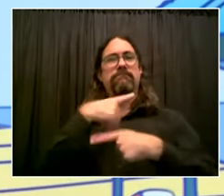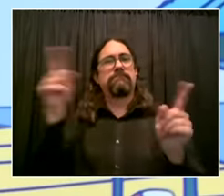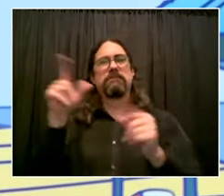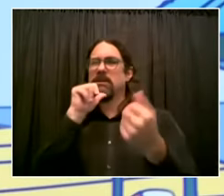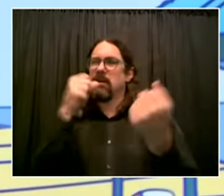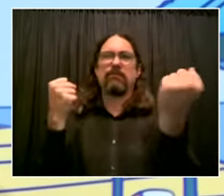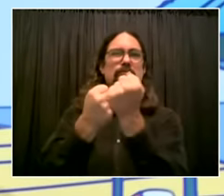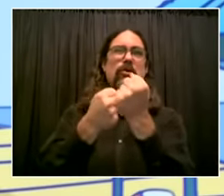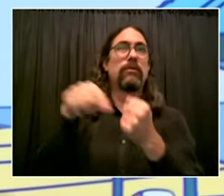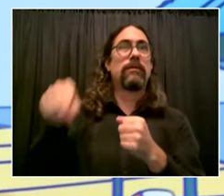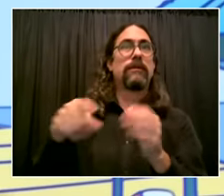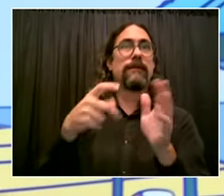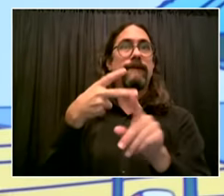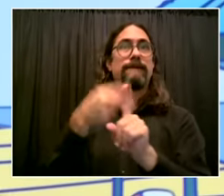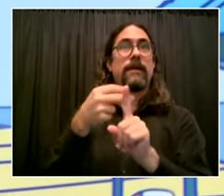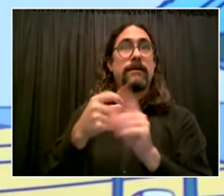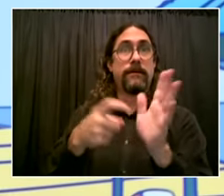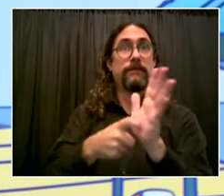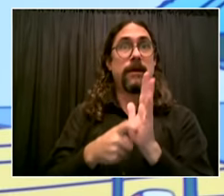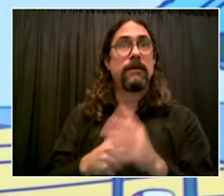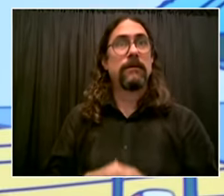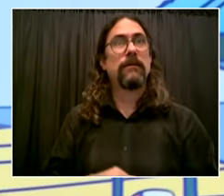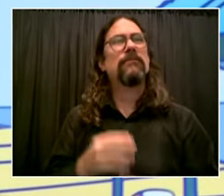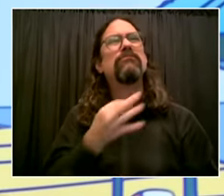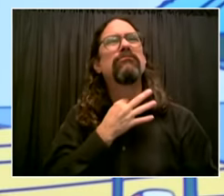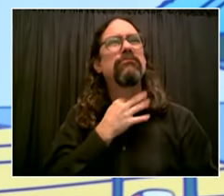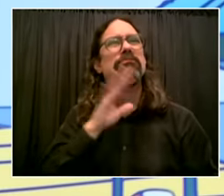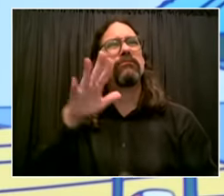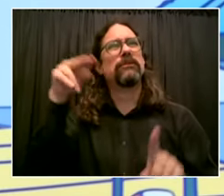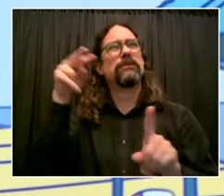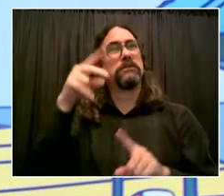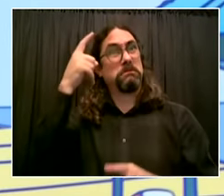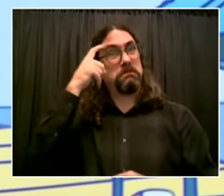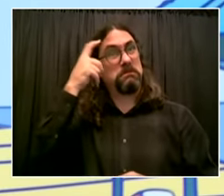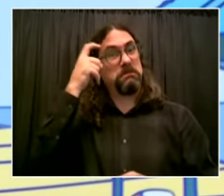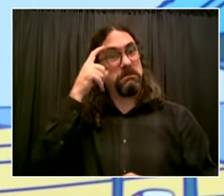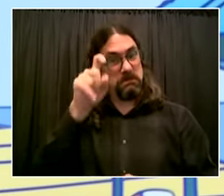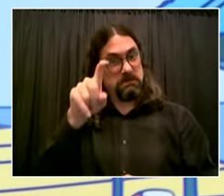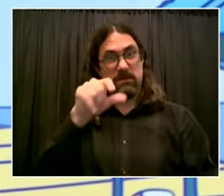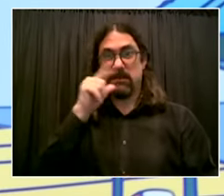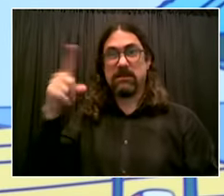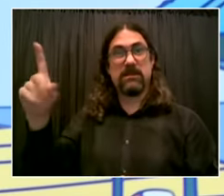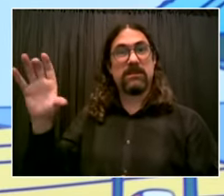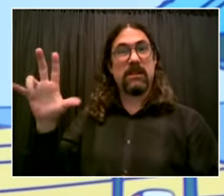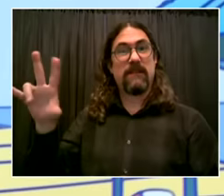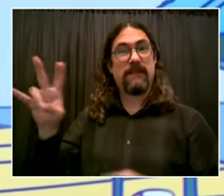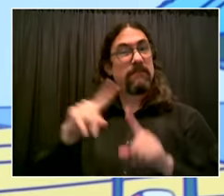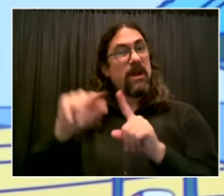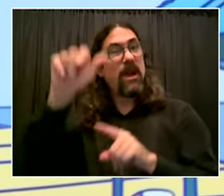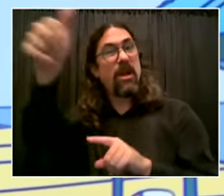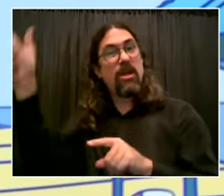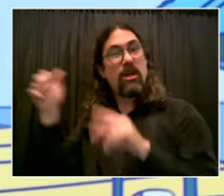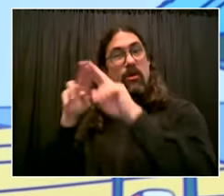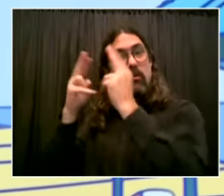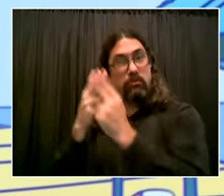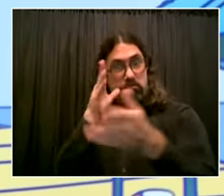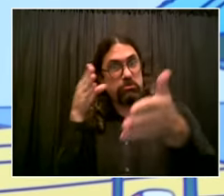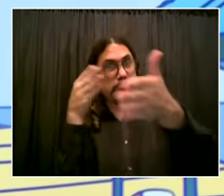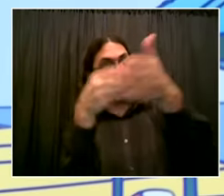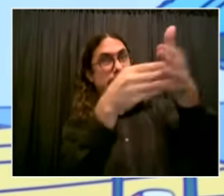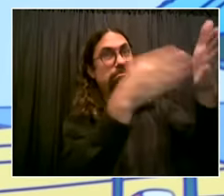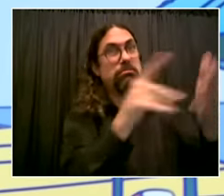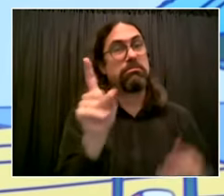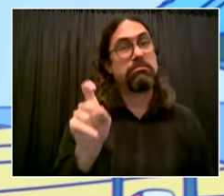each step at a time on purpose uh there's reasons why we sequence we're going to keep sequencing and it's been working it's been creating